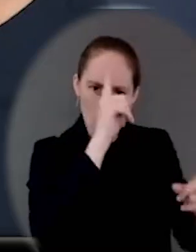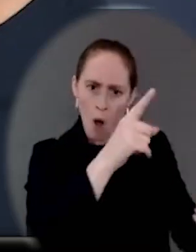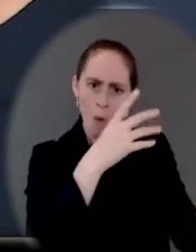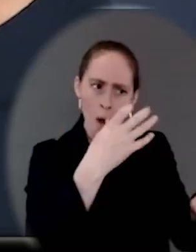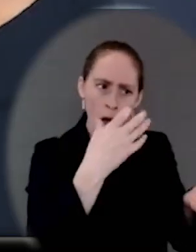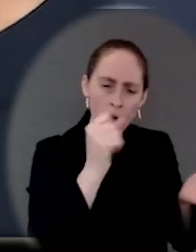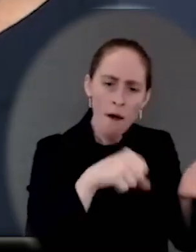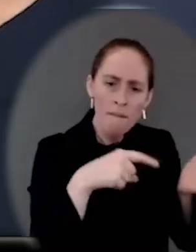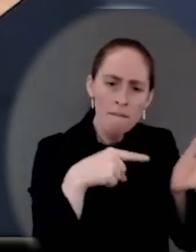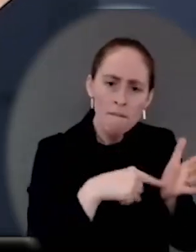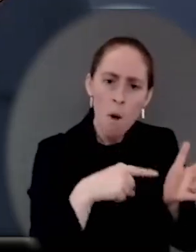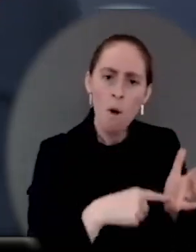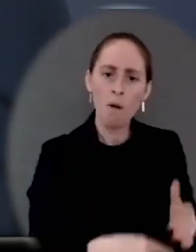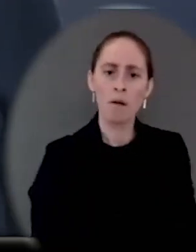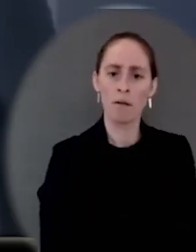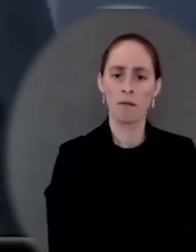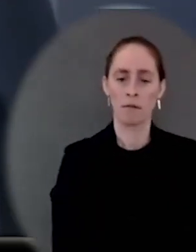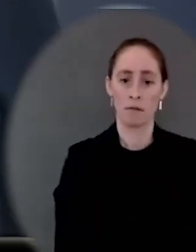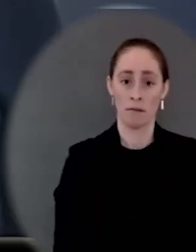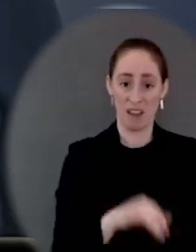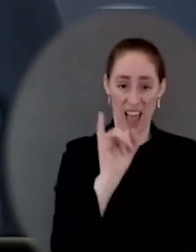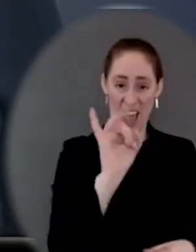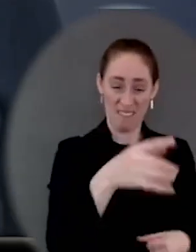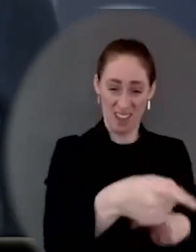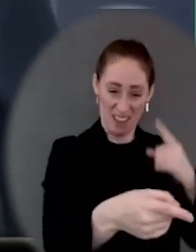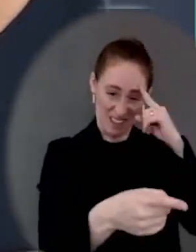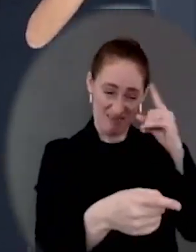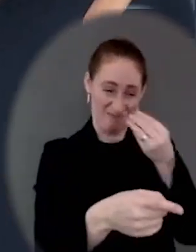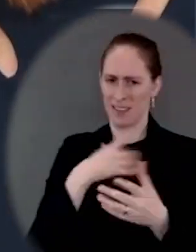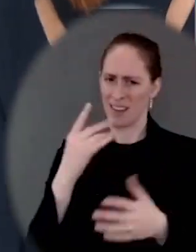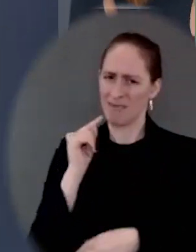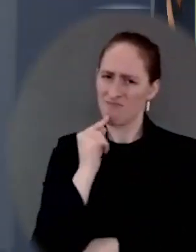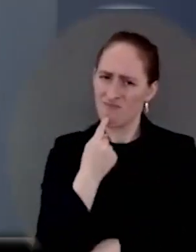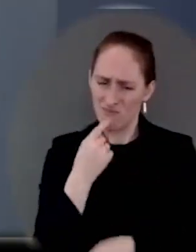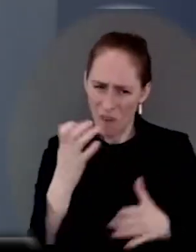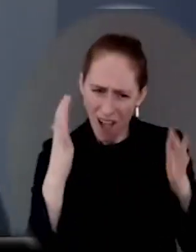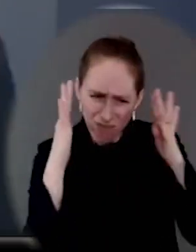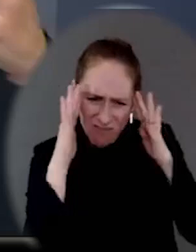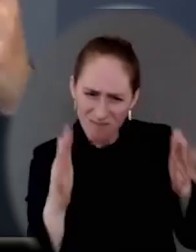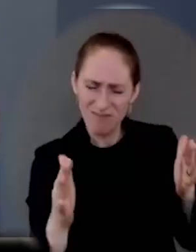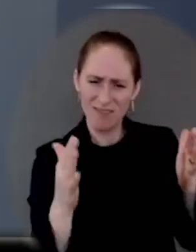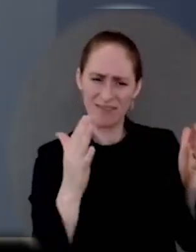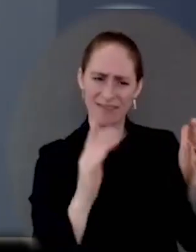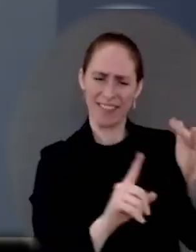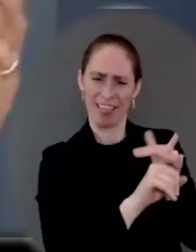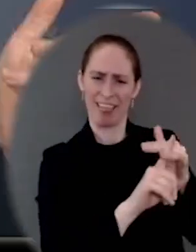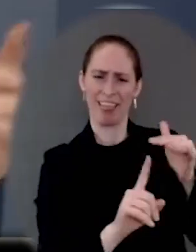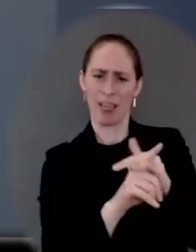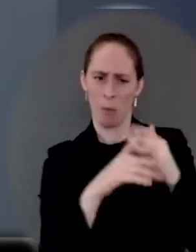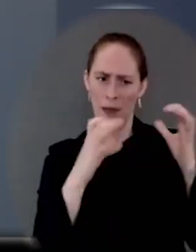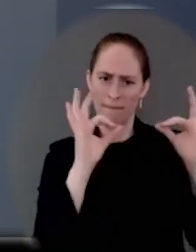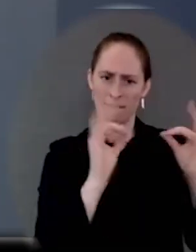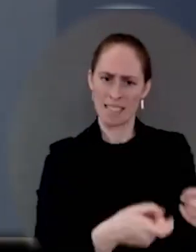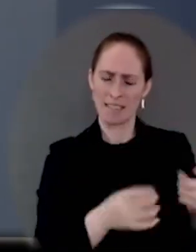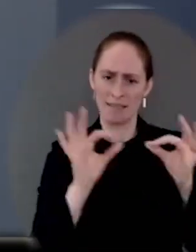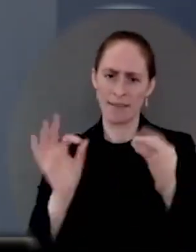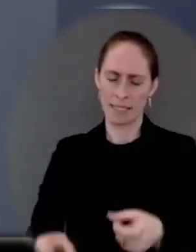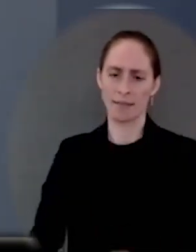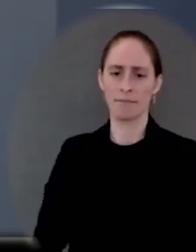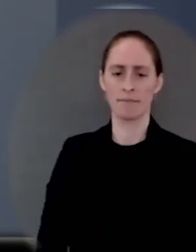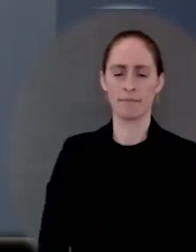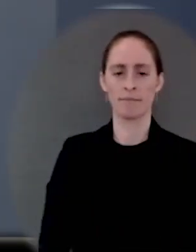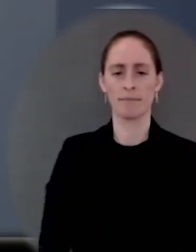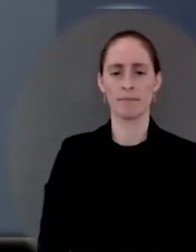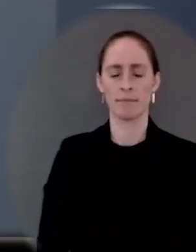the aisle, you have people who are opposed to lowering that cost, is a pretty viable argument. What to them is, you should look closely at who has a plan here, and who's just